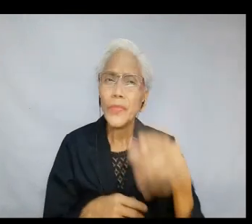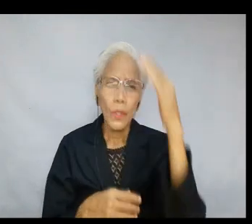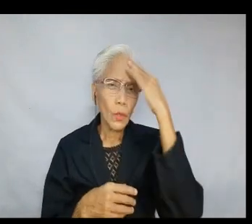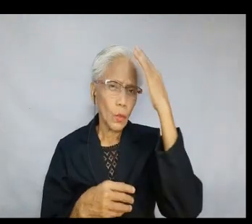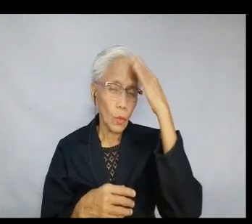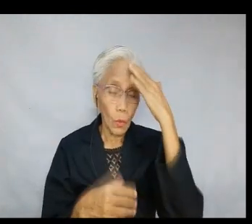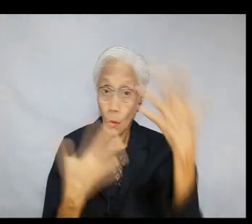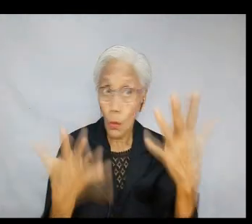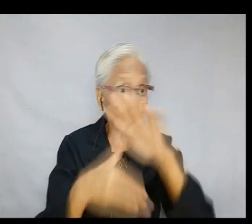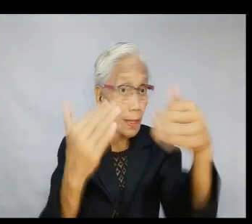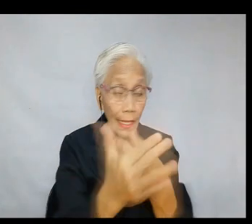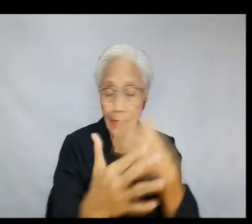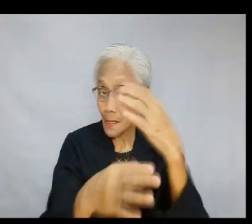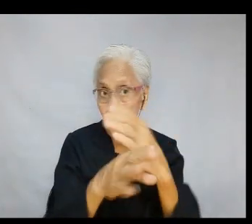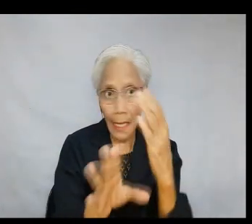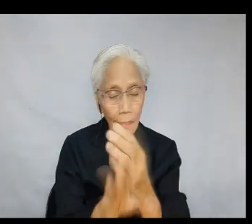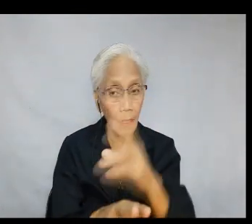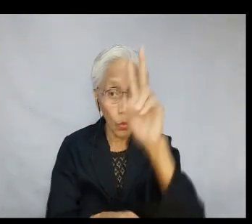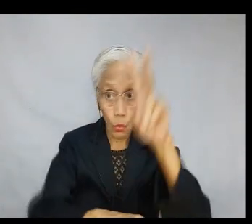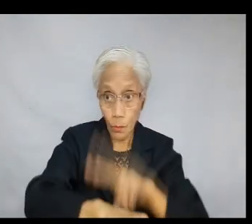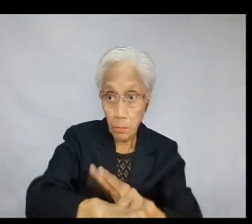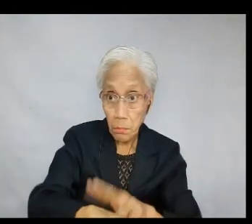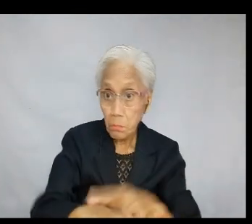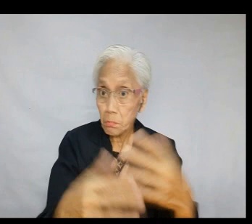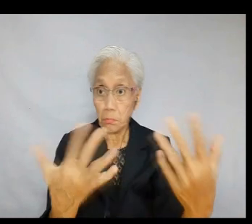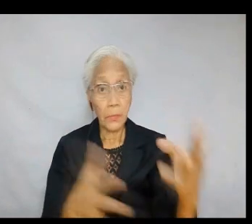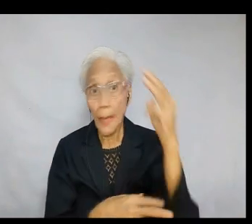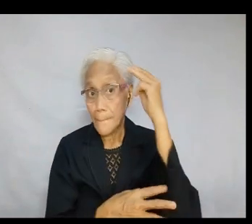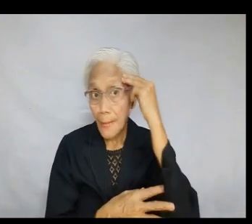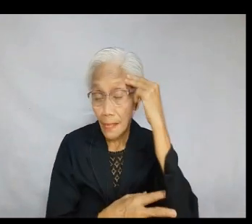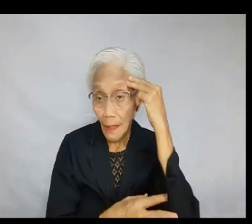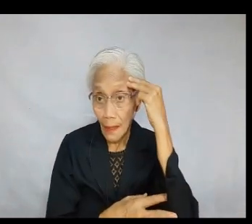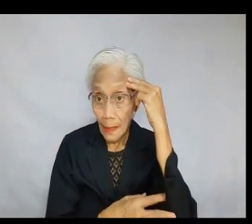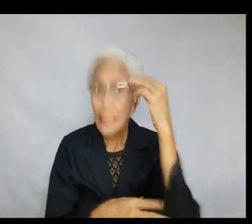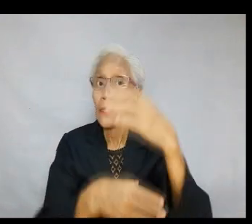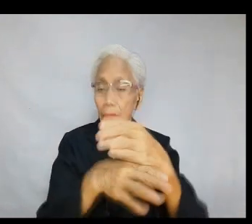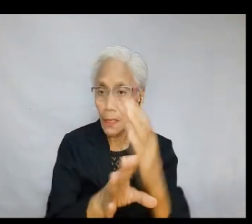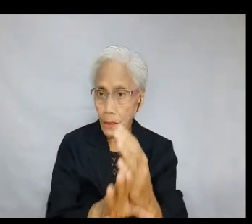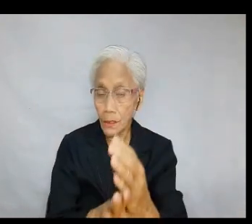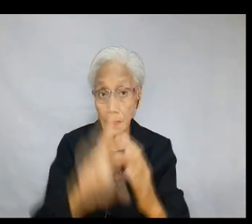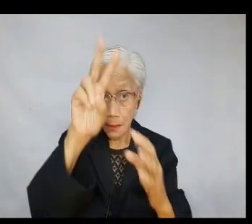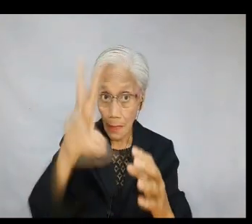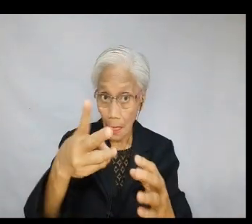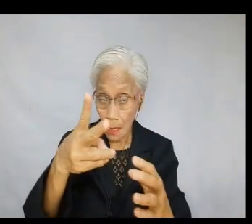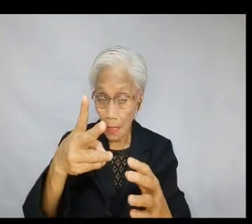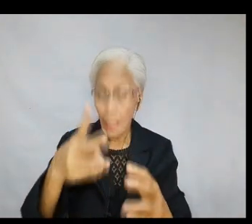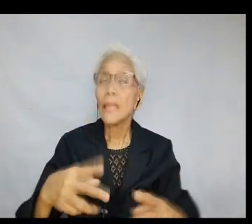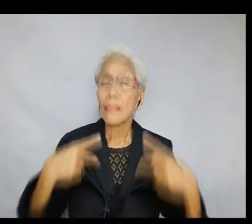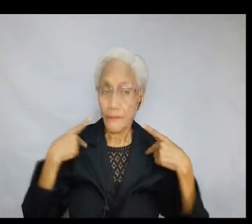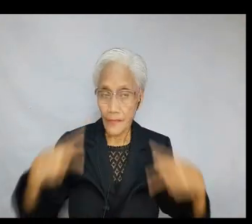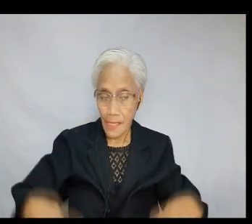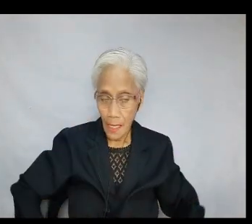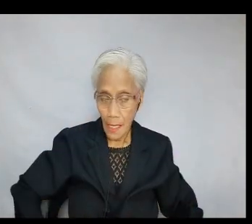end in mind. 13. You know, everything is created twice. 14. there is the mental creation.